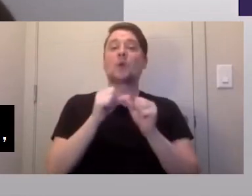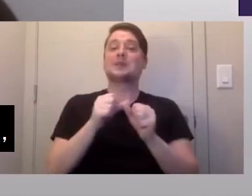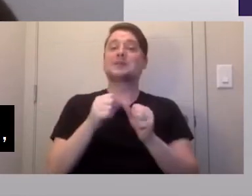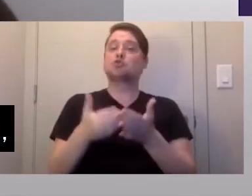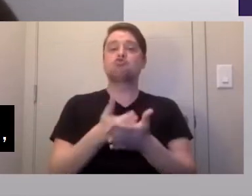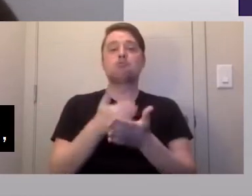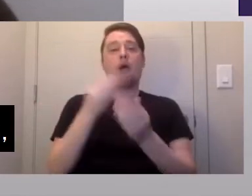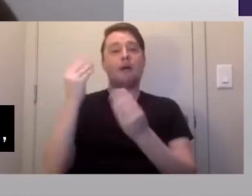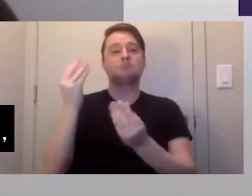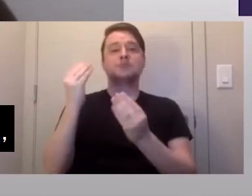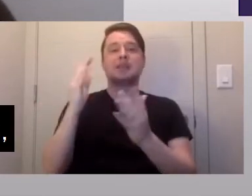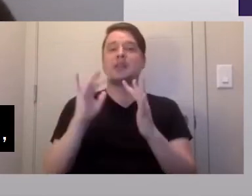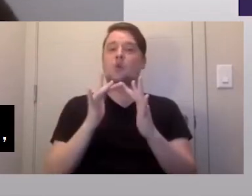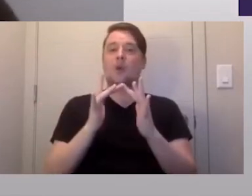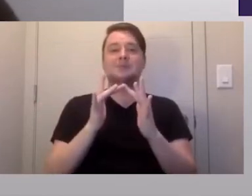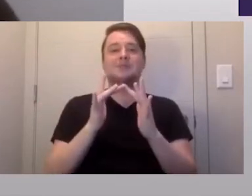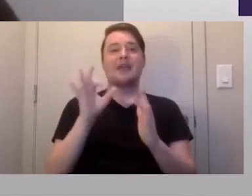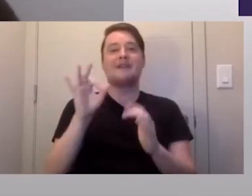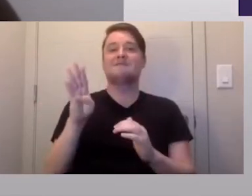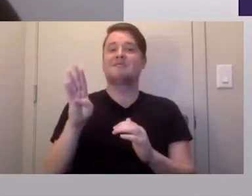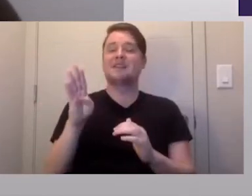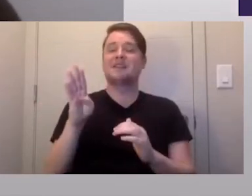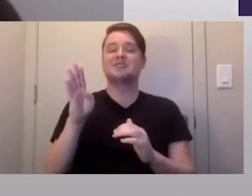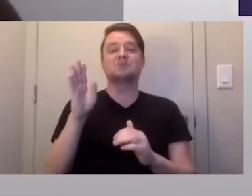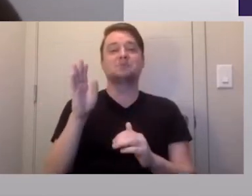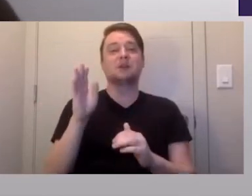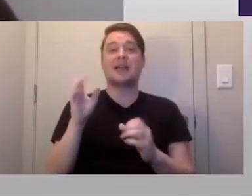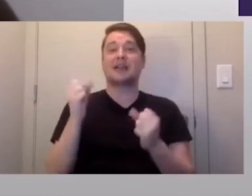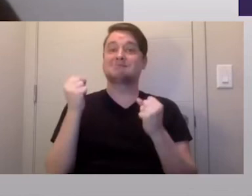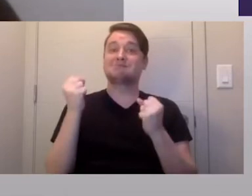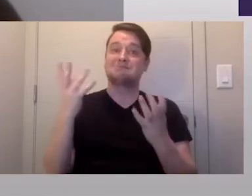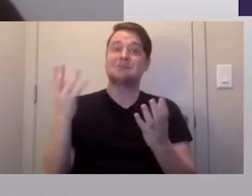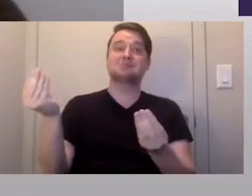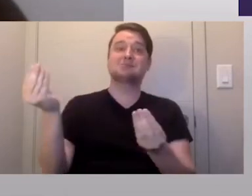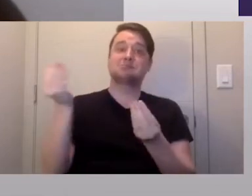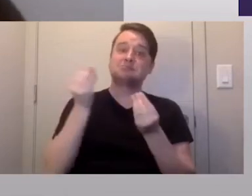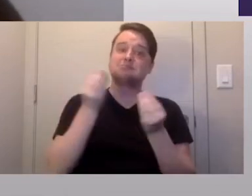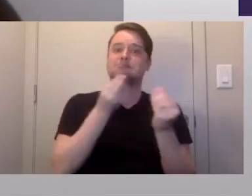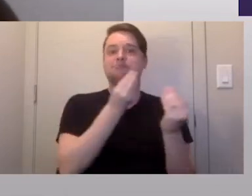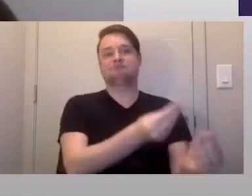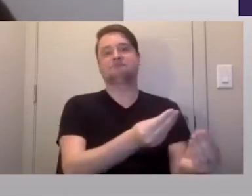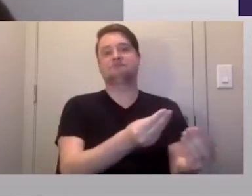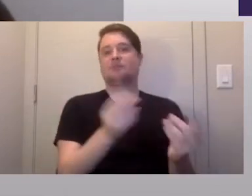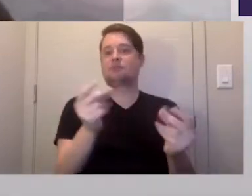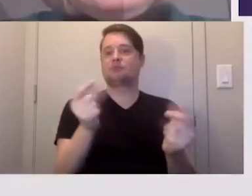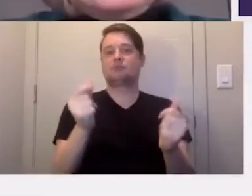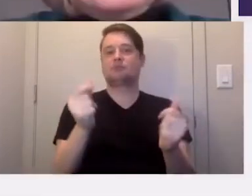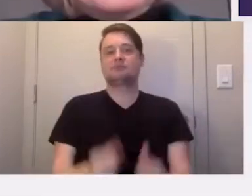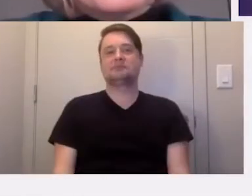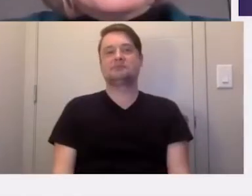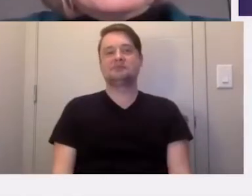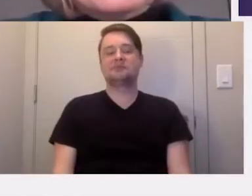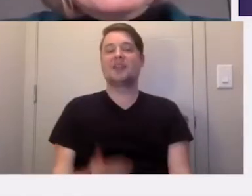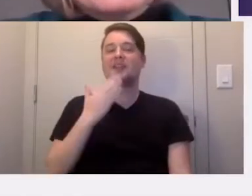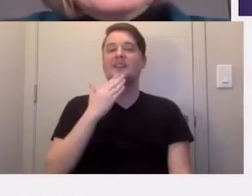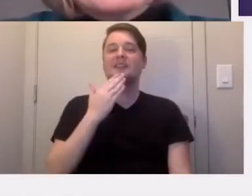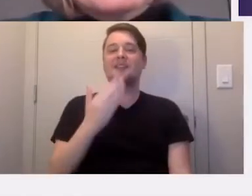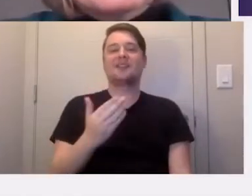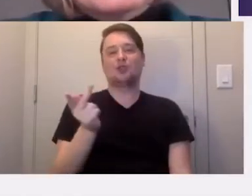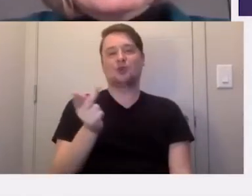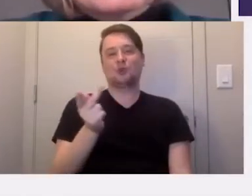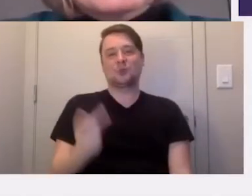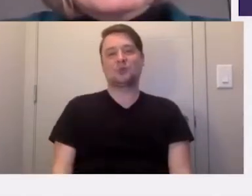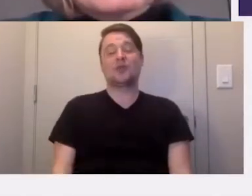our website and Facebook page as more information on this critical issue becomes available. Thank you, Sterling and Abby.